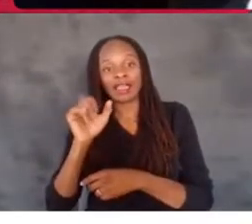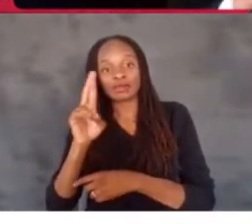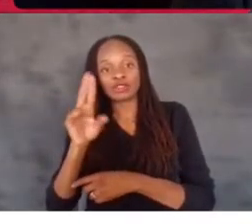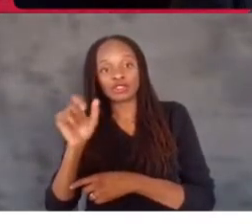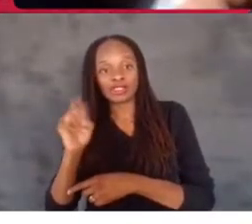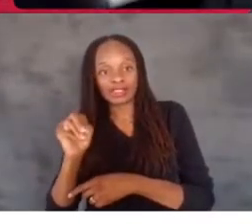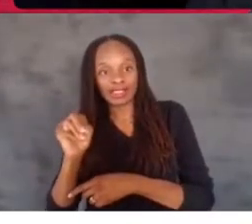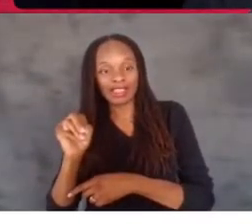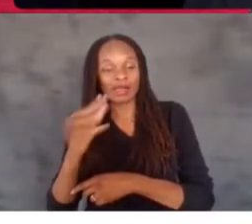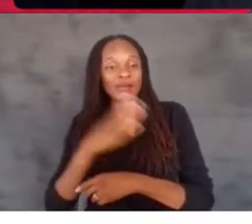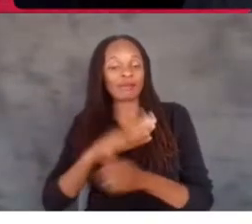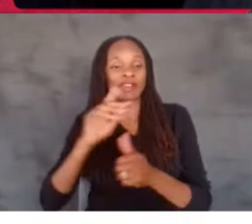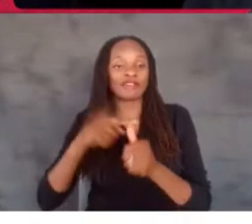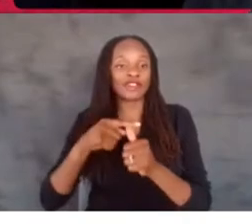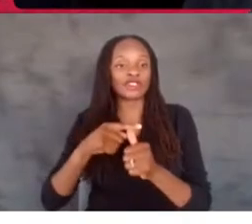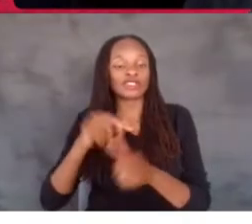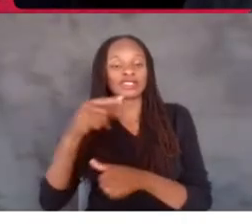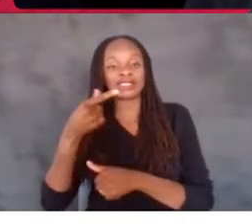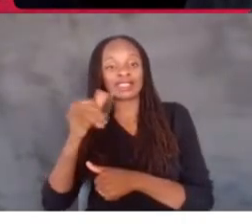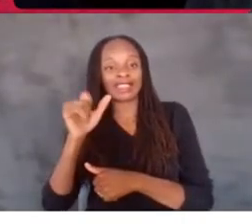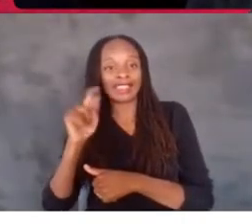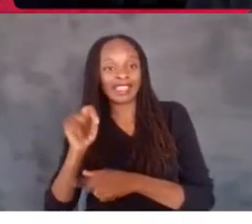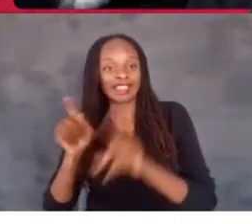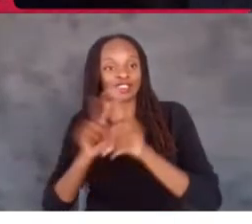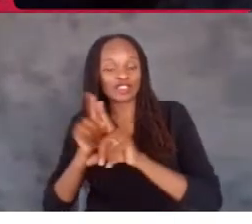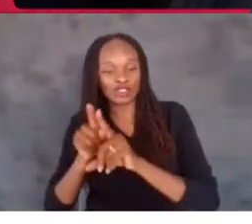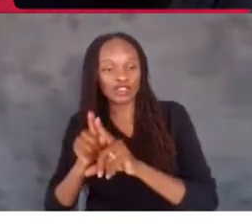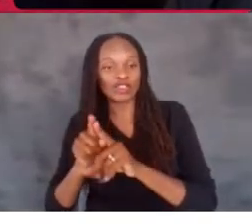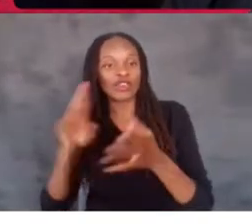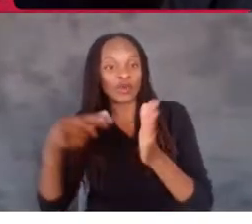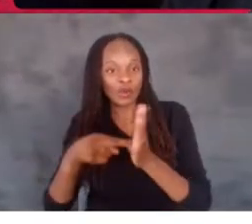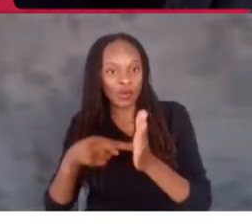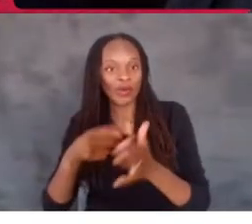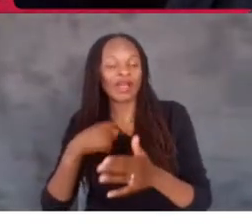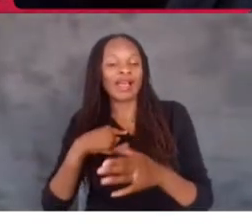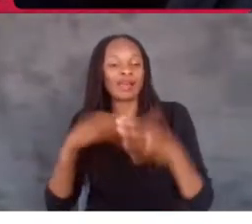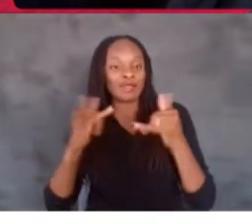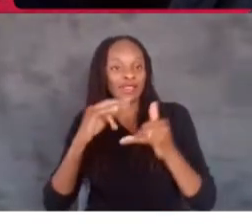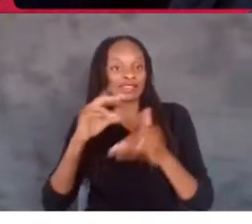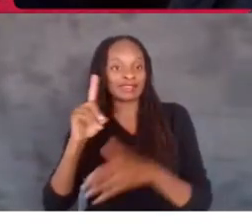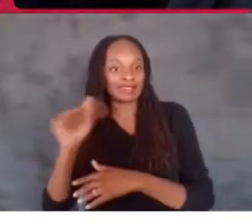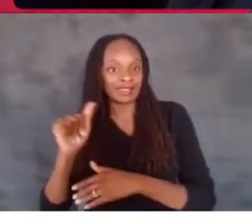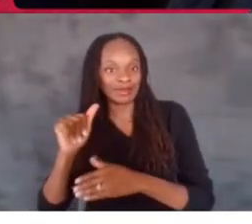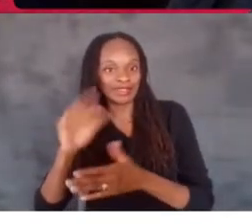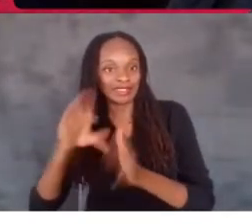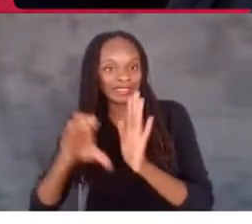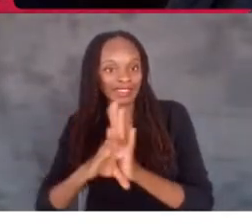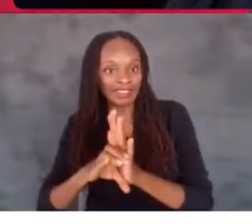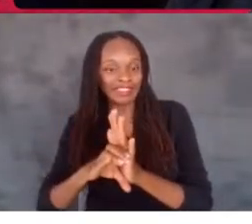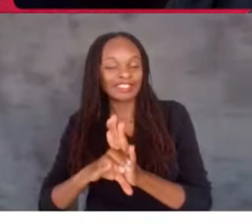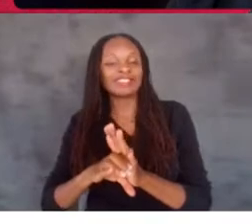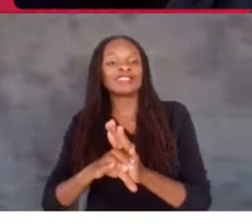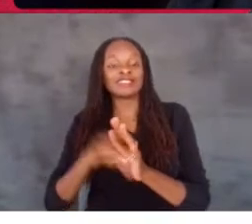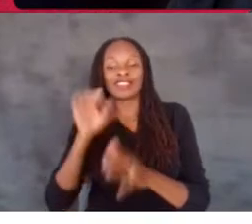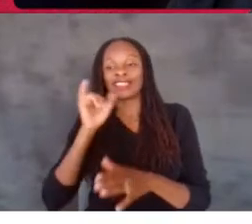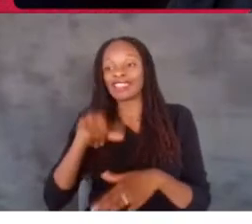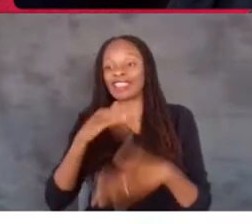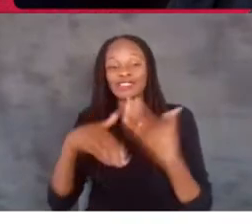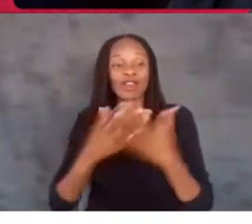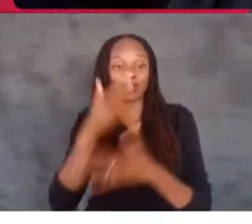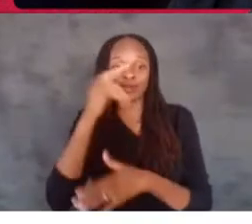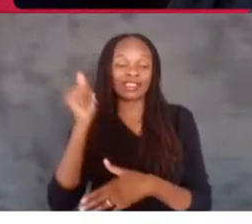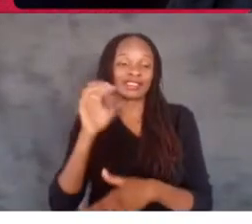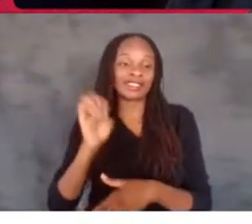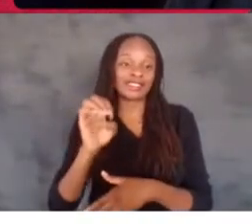quadriplegic pilot, which opened so many doors. And that is all because of the Easterseals Disability Film Challenge.